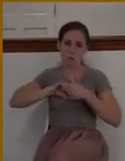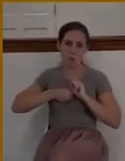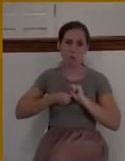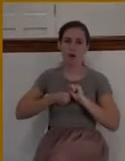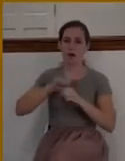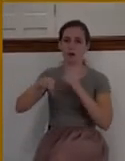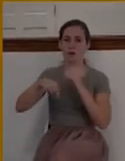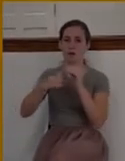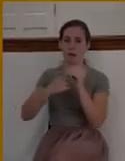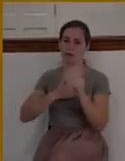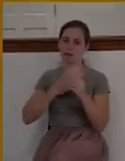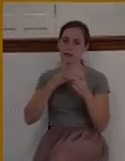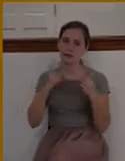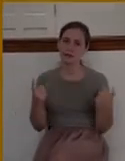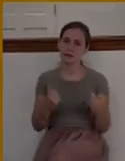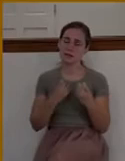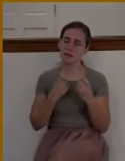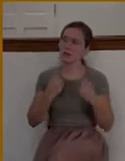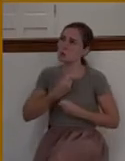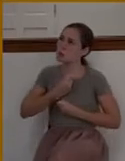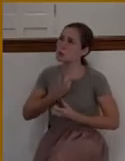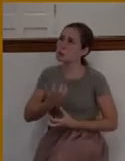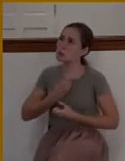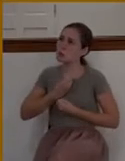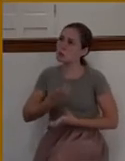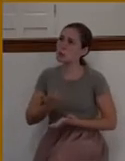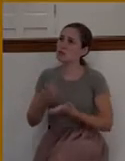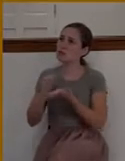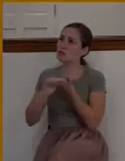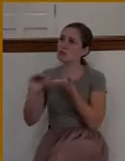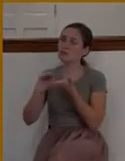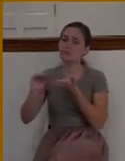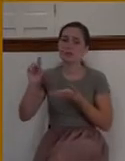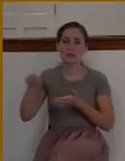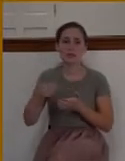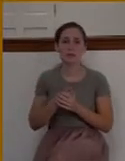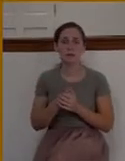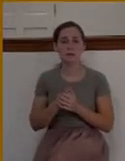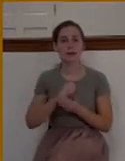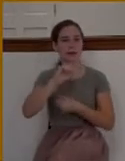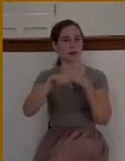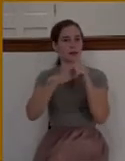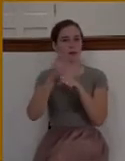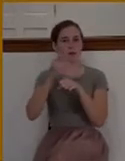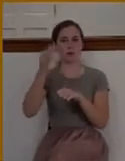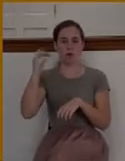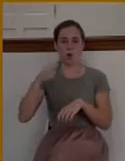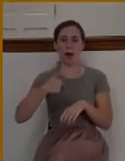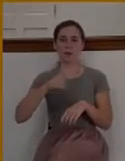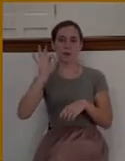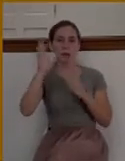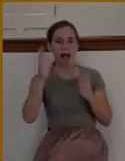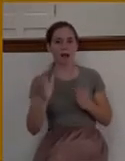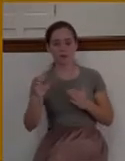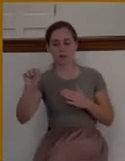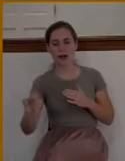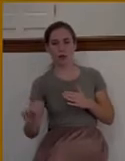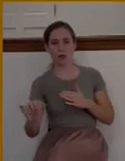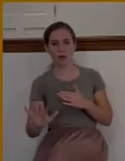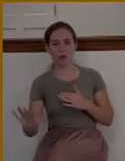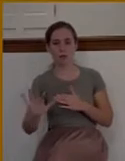I remember years ago when I was pastoring down south, there was a lady